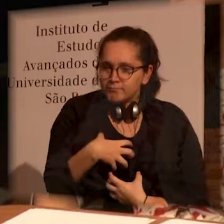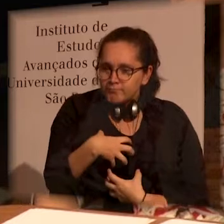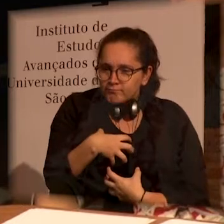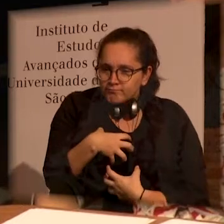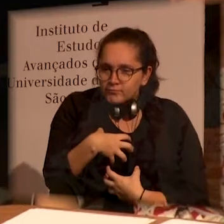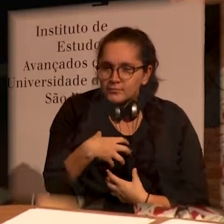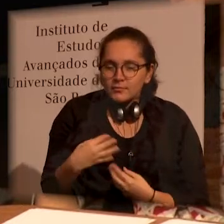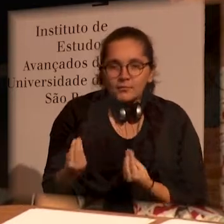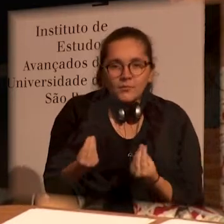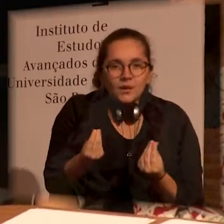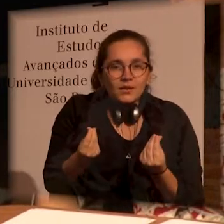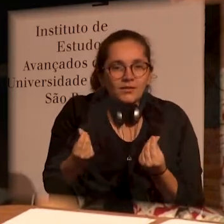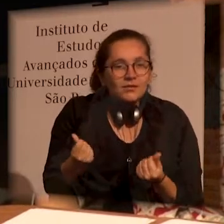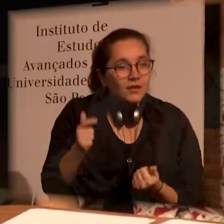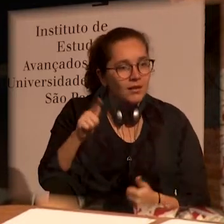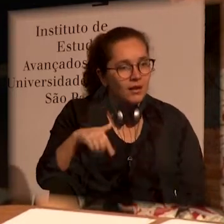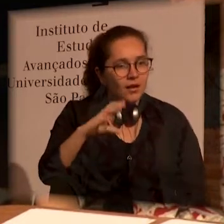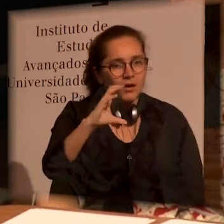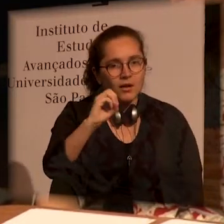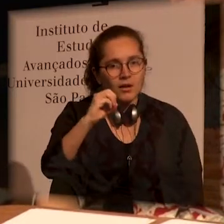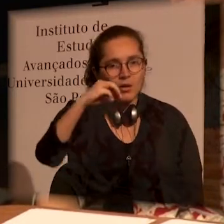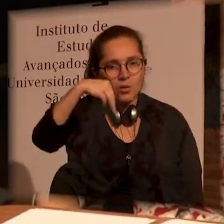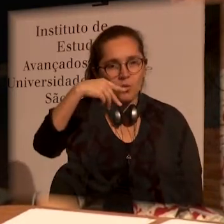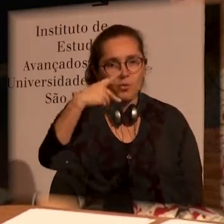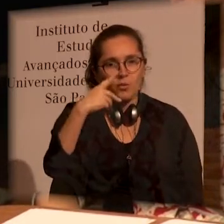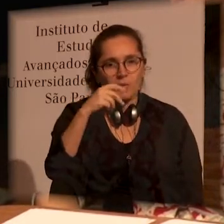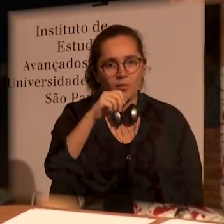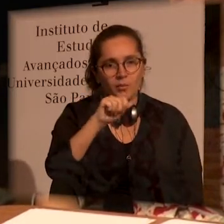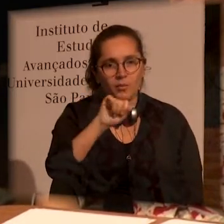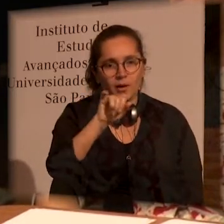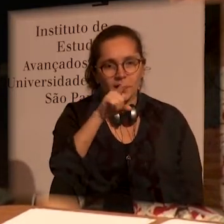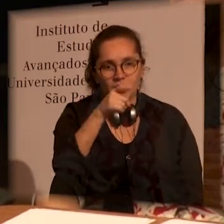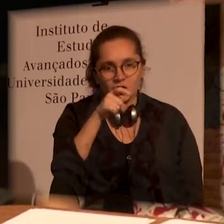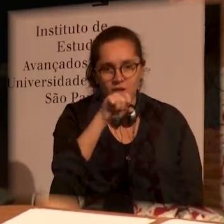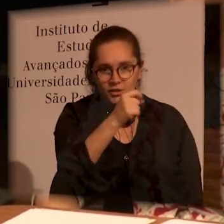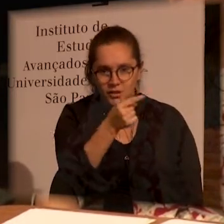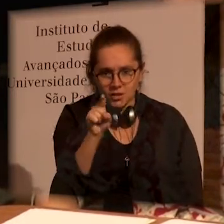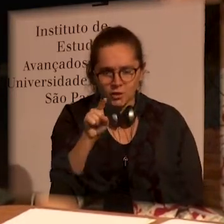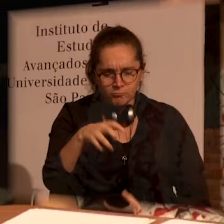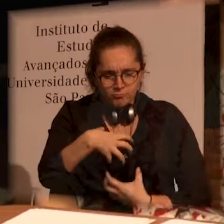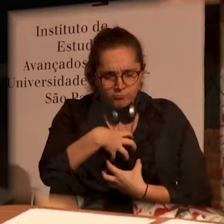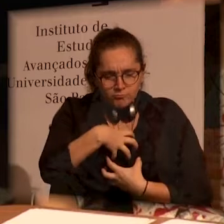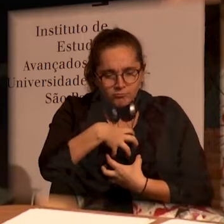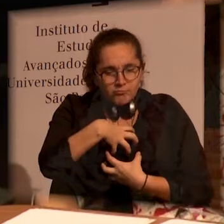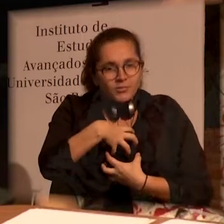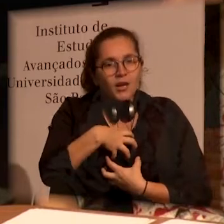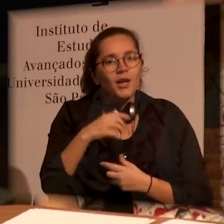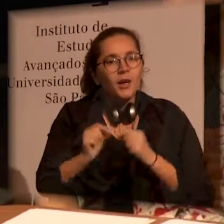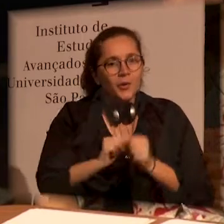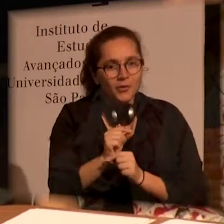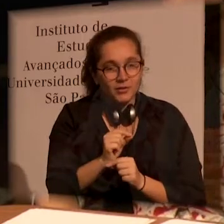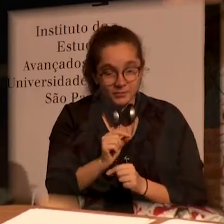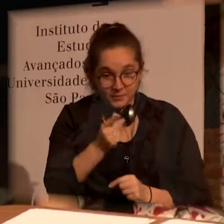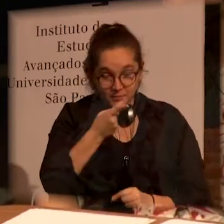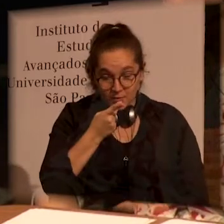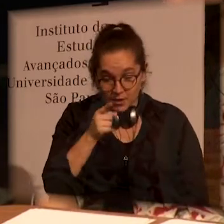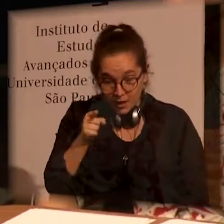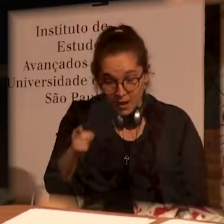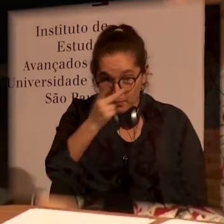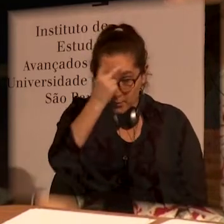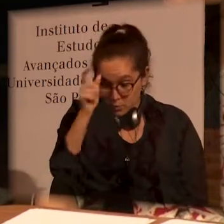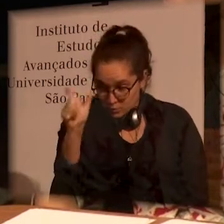developing public policies and not having any kind of sympathy towards people with disabilities.